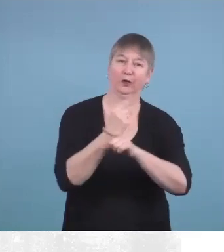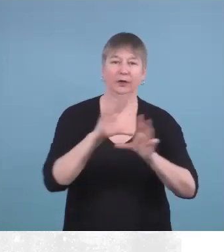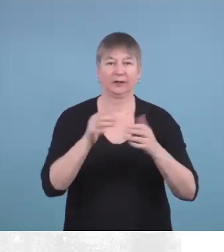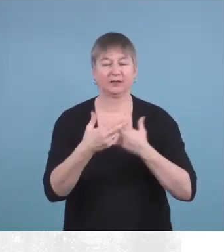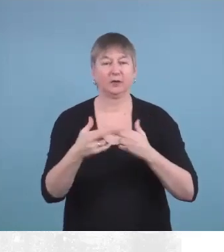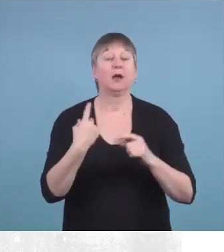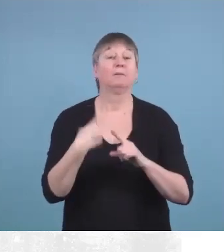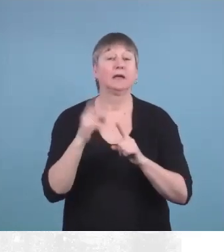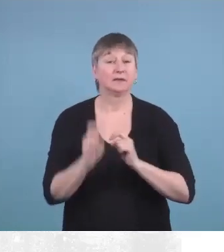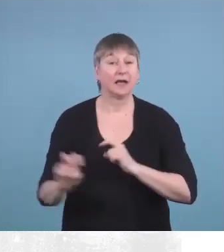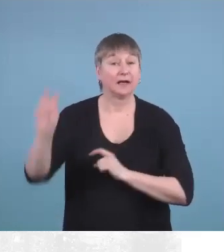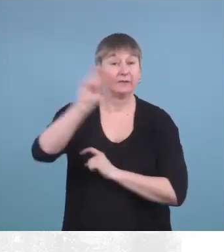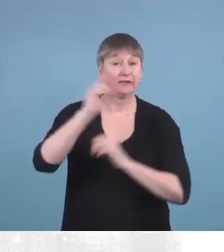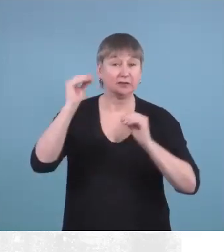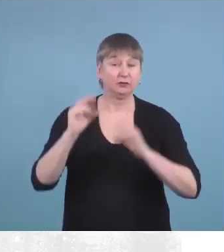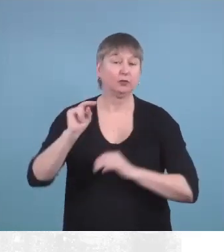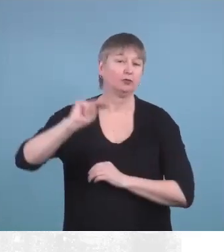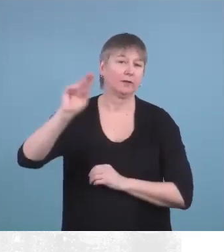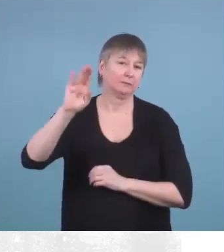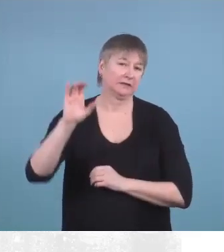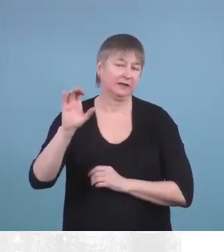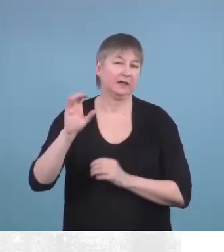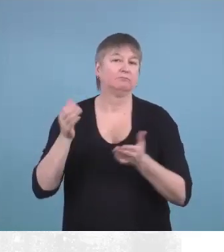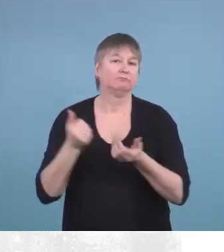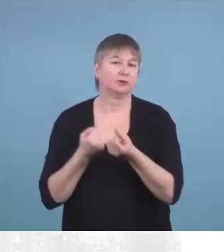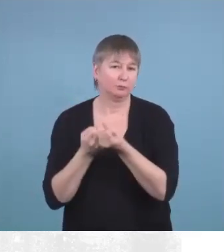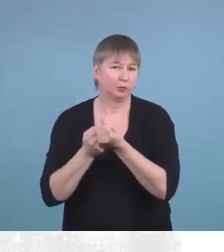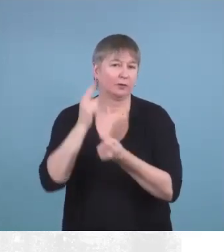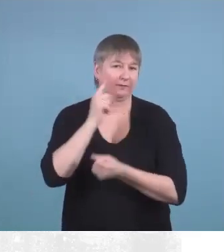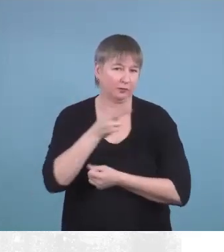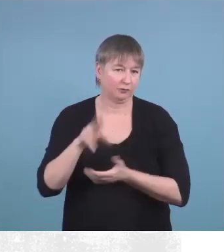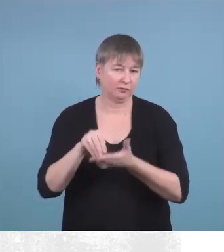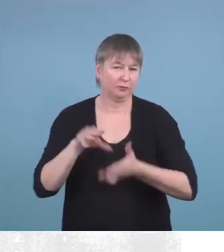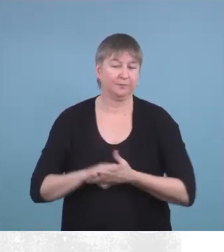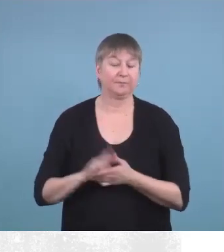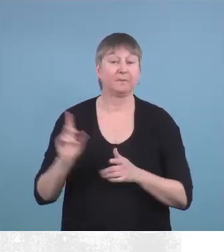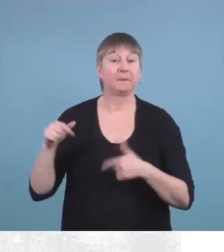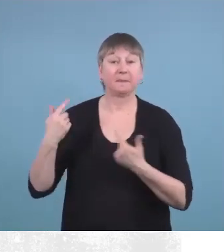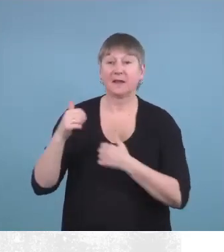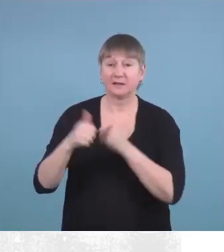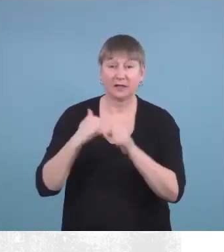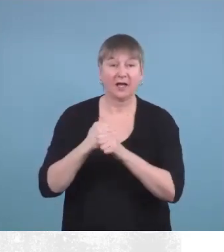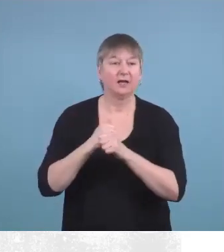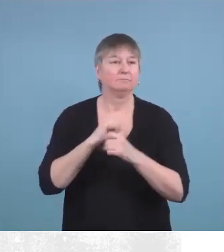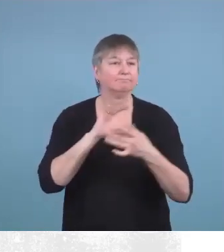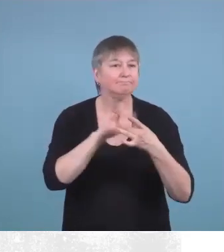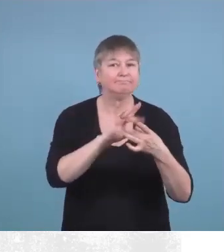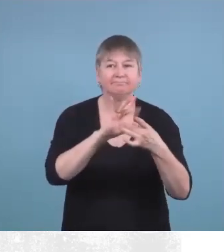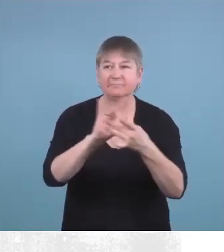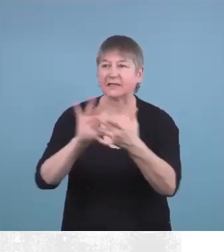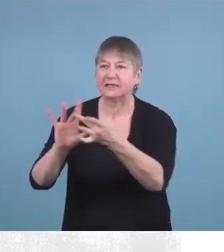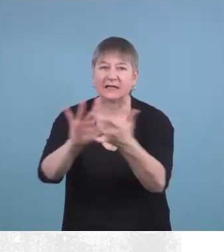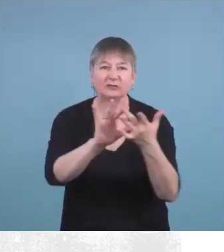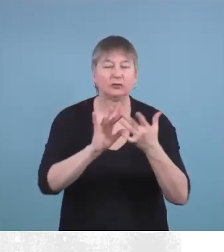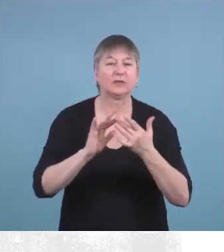hard of hearing in northern B.C. For the past few years, her focus has been creating connections within the community to help